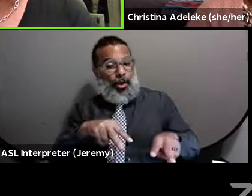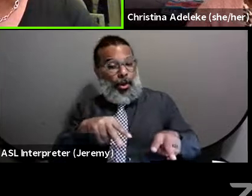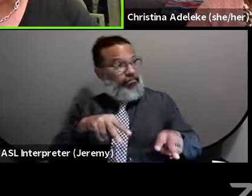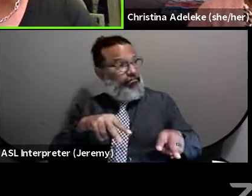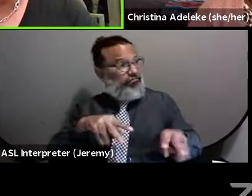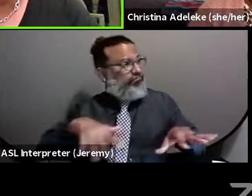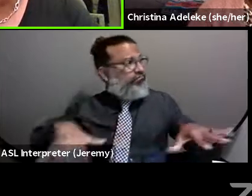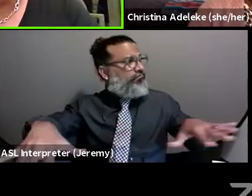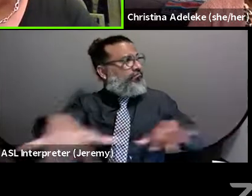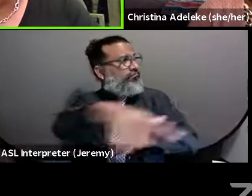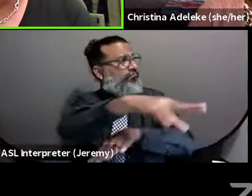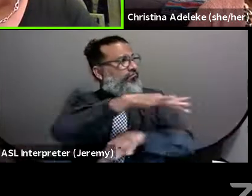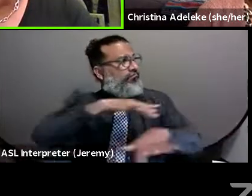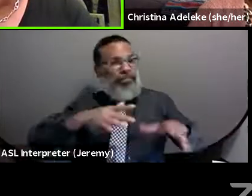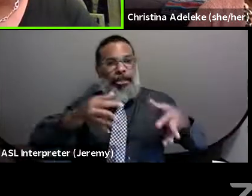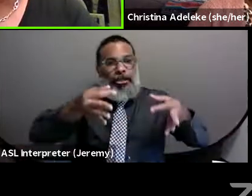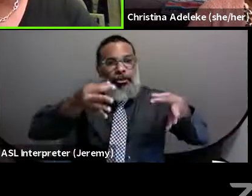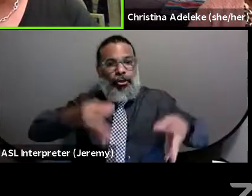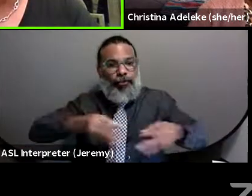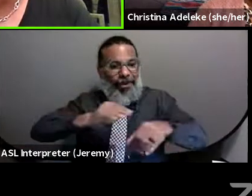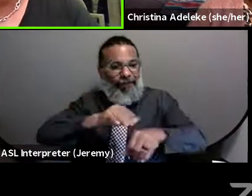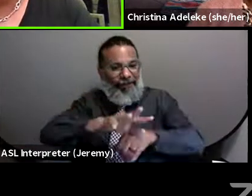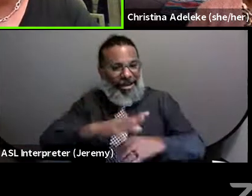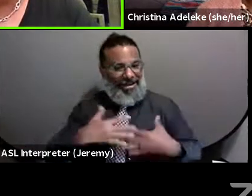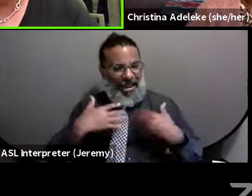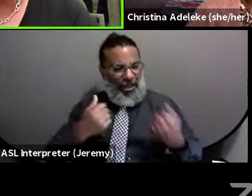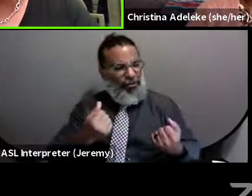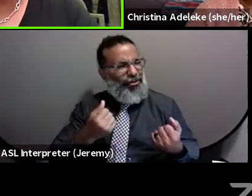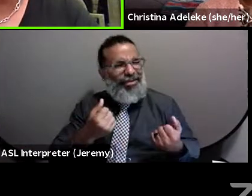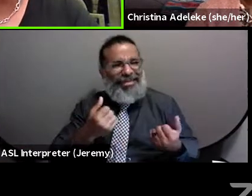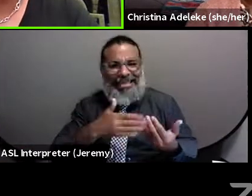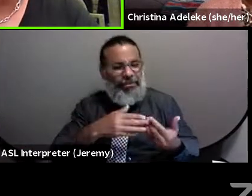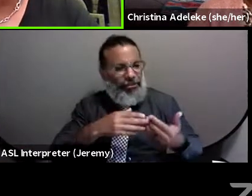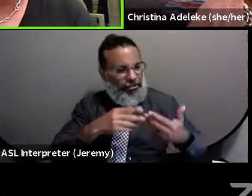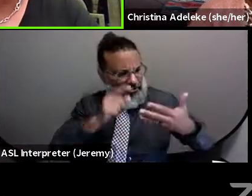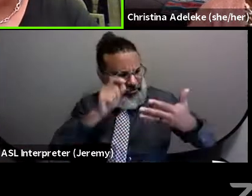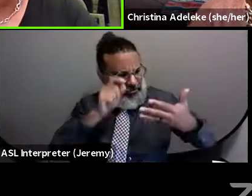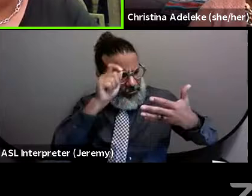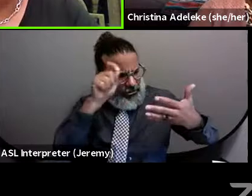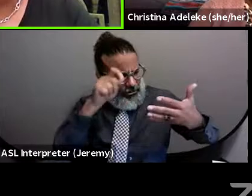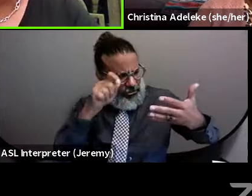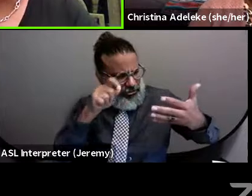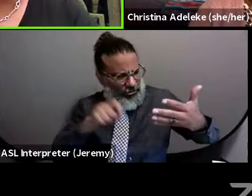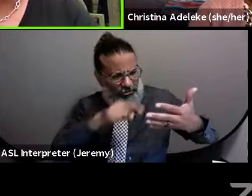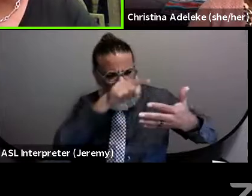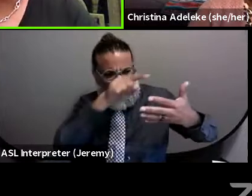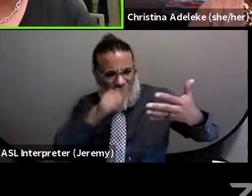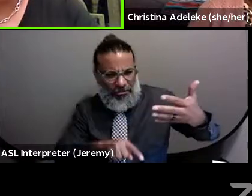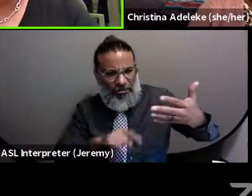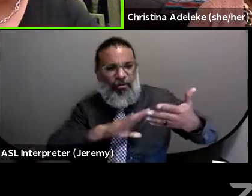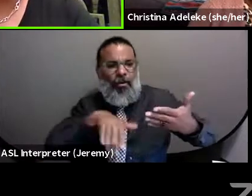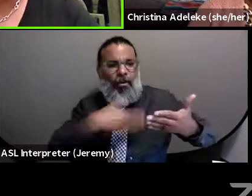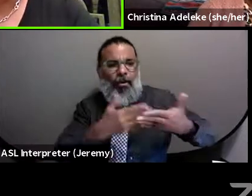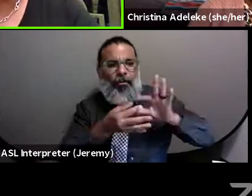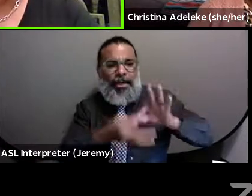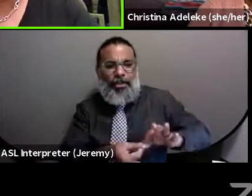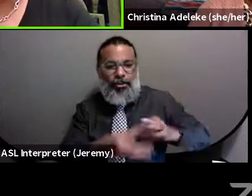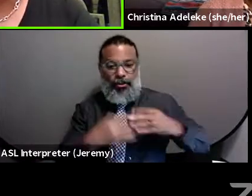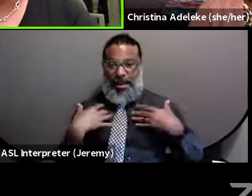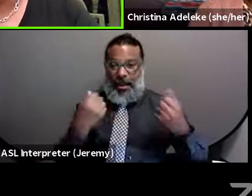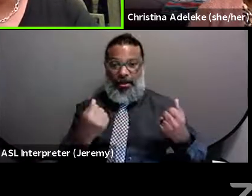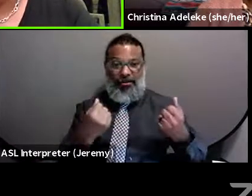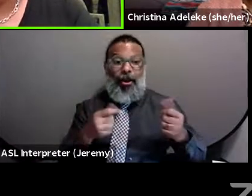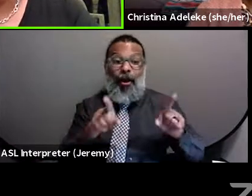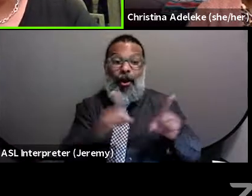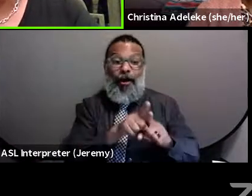you can just go down the list and see how all of the social determinants of health are barriers to people